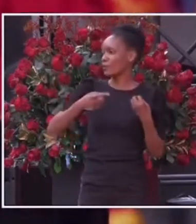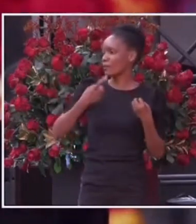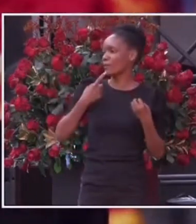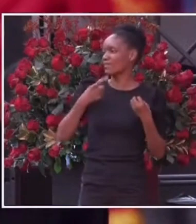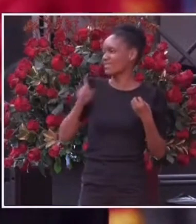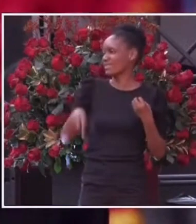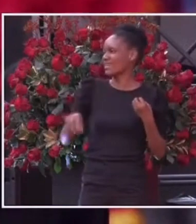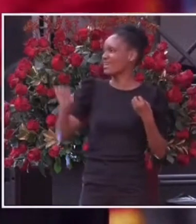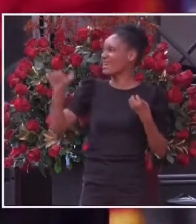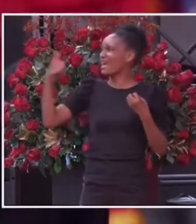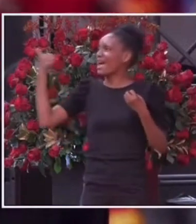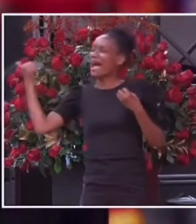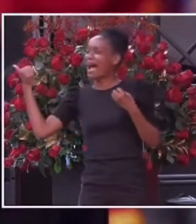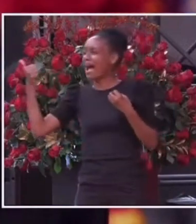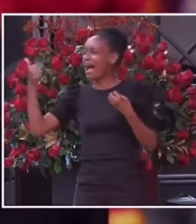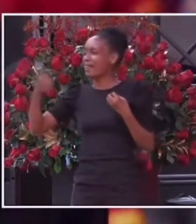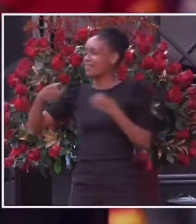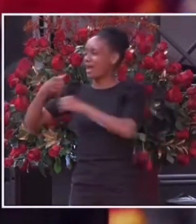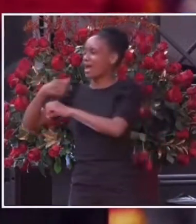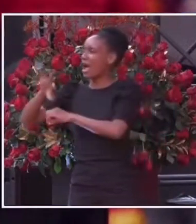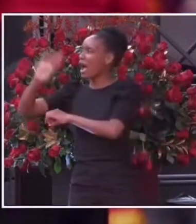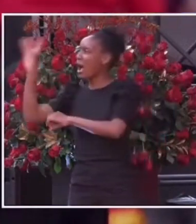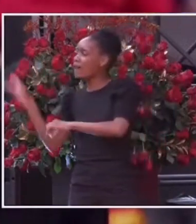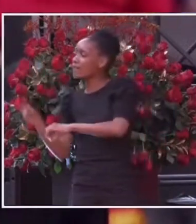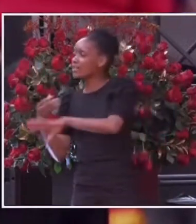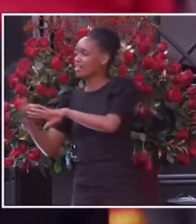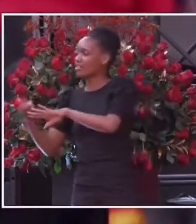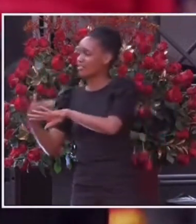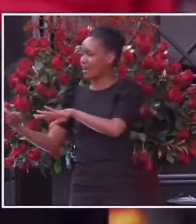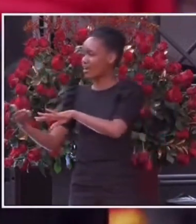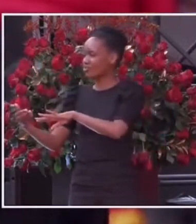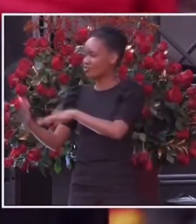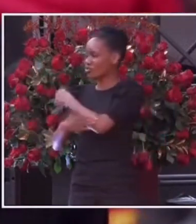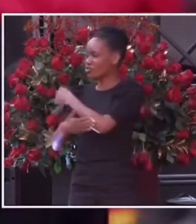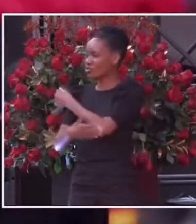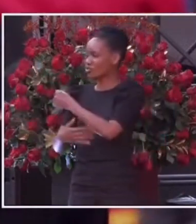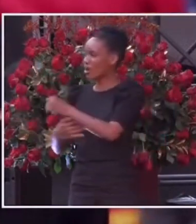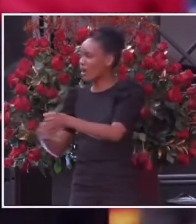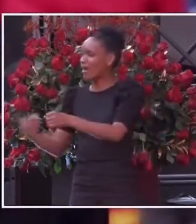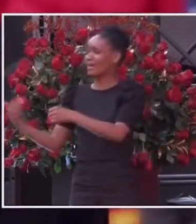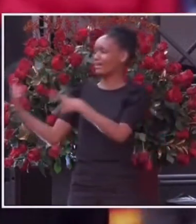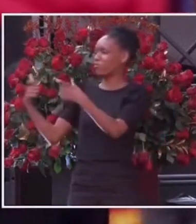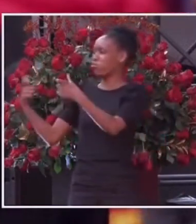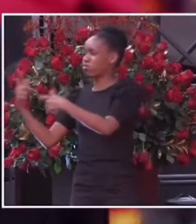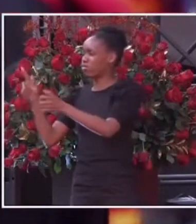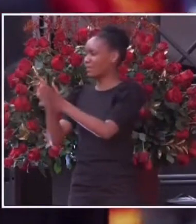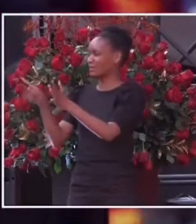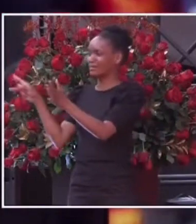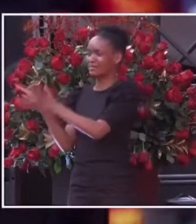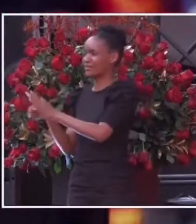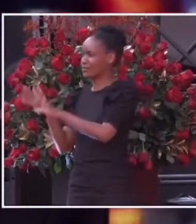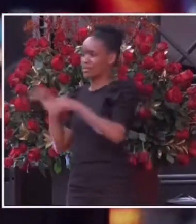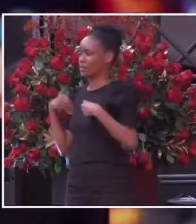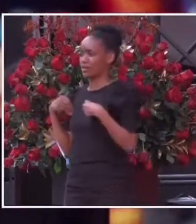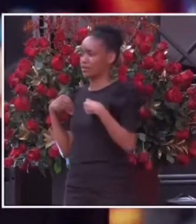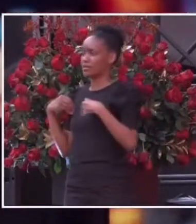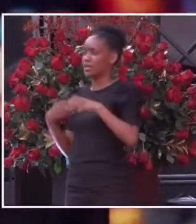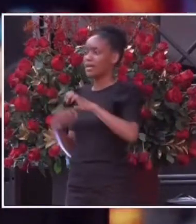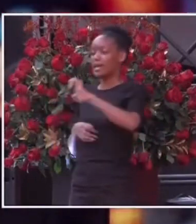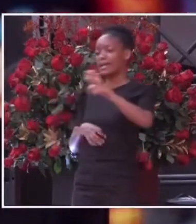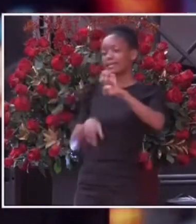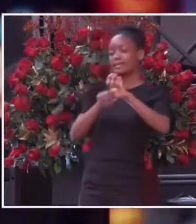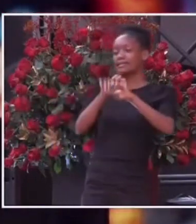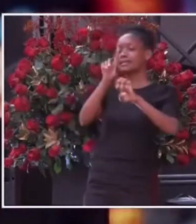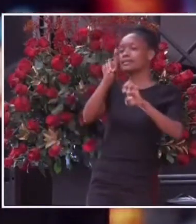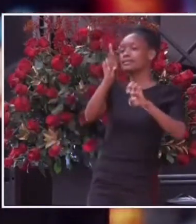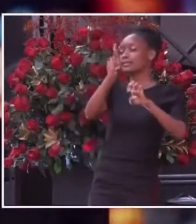enjoy seeing a blood of another African. What is happening in Eastern DRC is highly